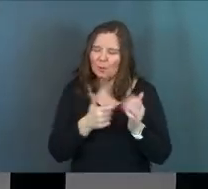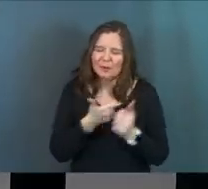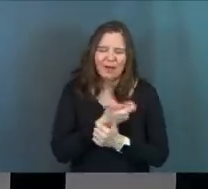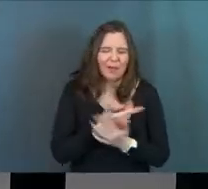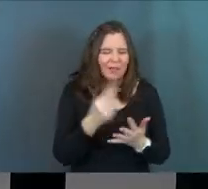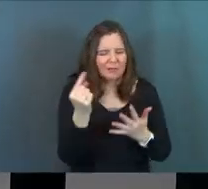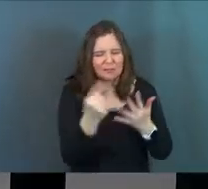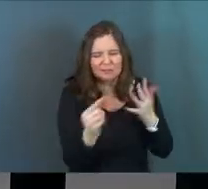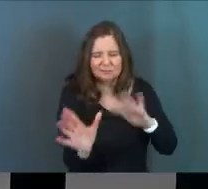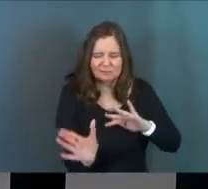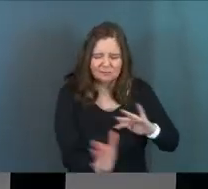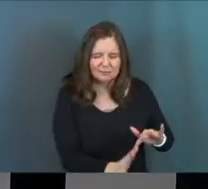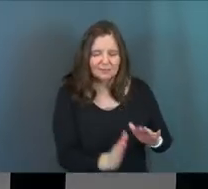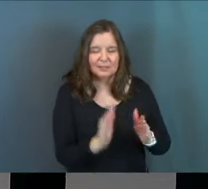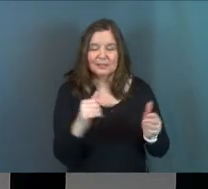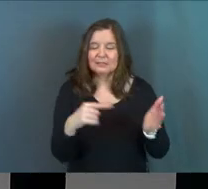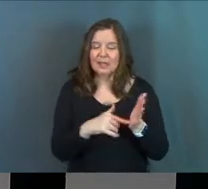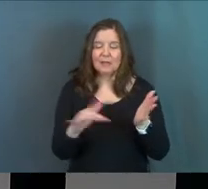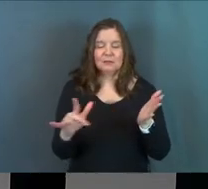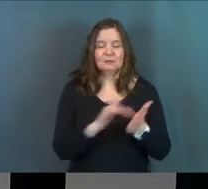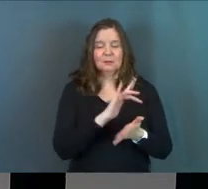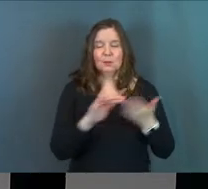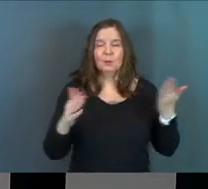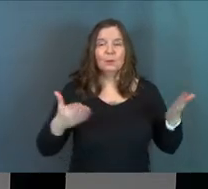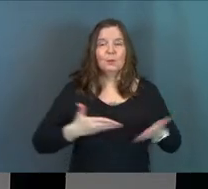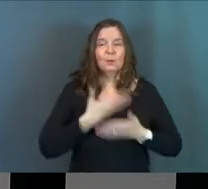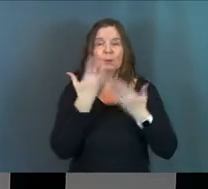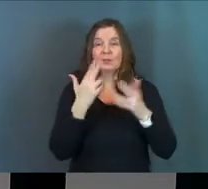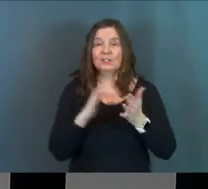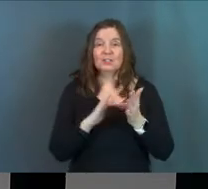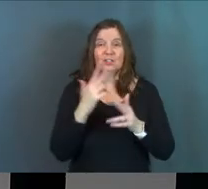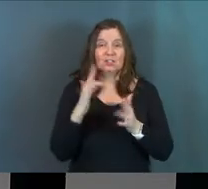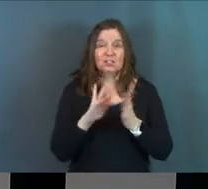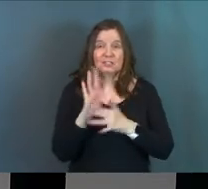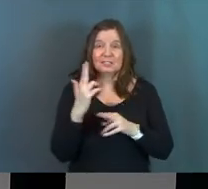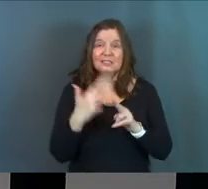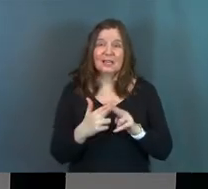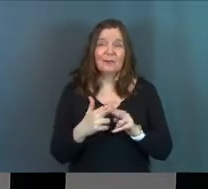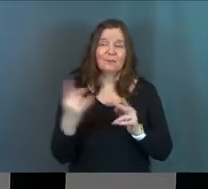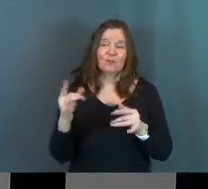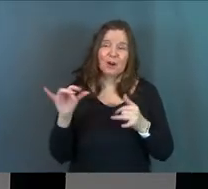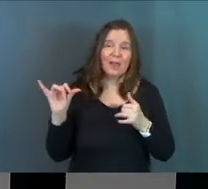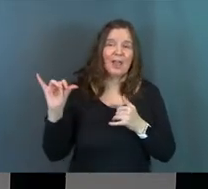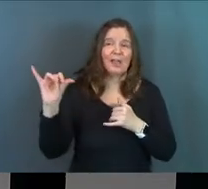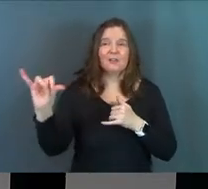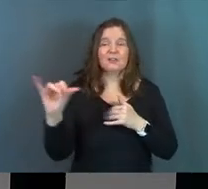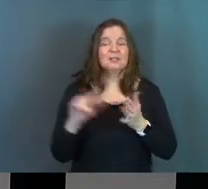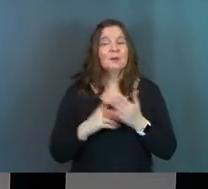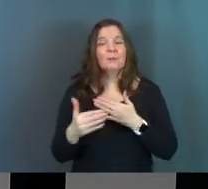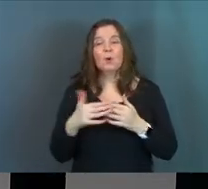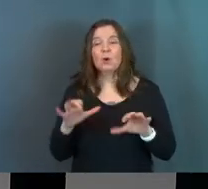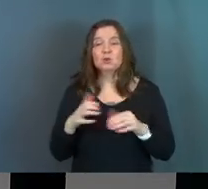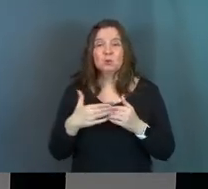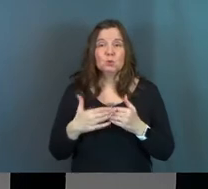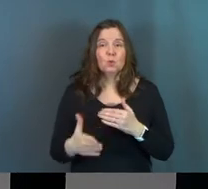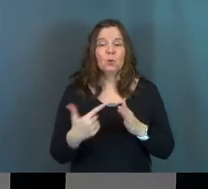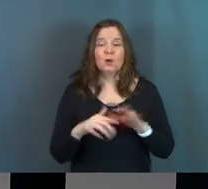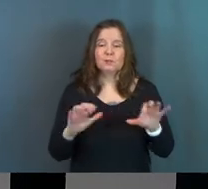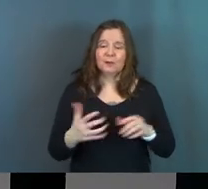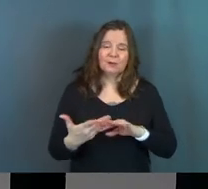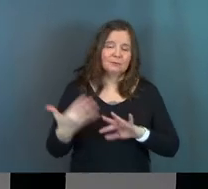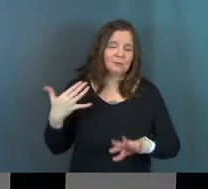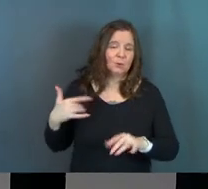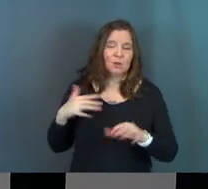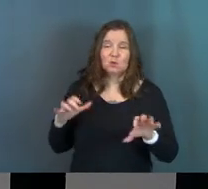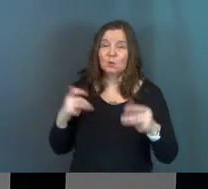single thing. The entire debt is wiped free in Jesus name forever and ever and ever. It doesn't matter what you do, what you've